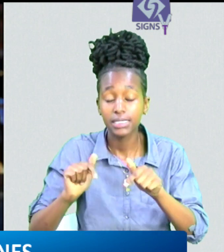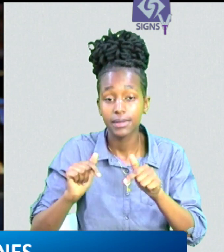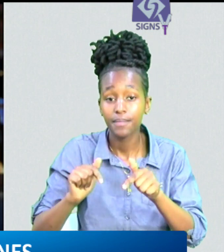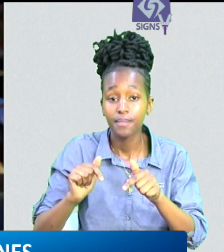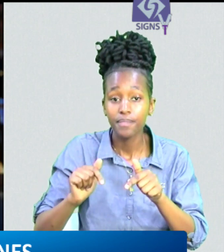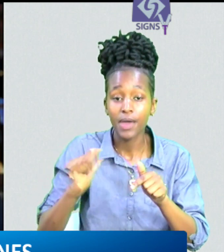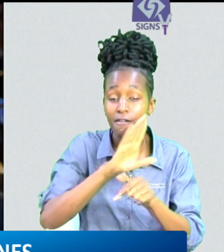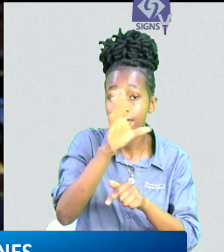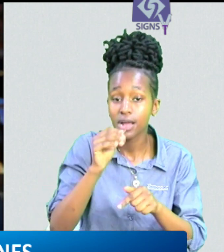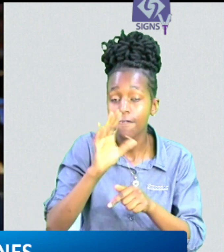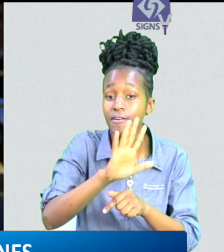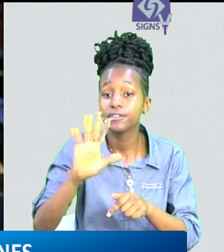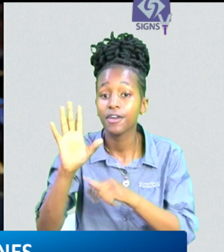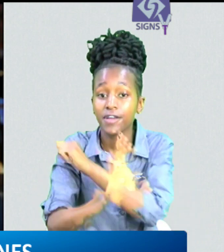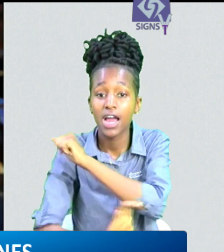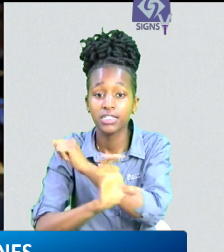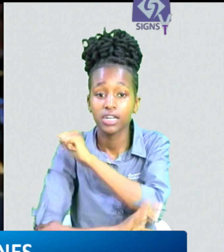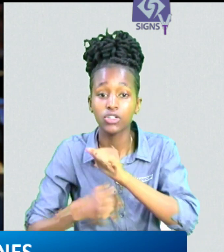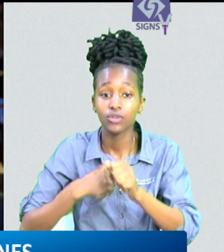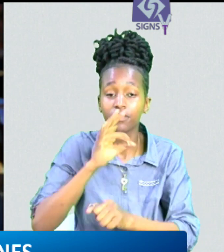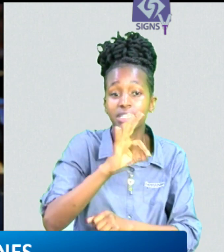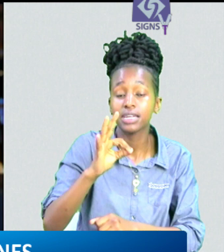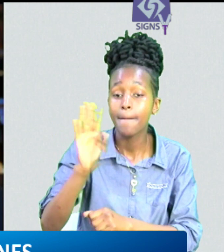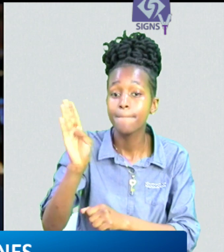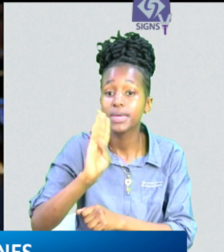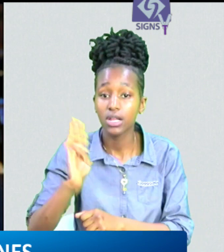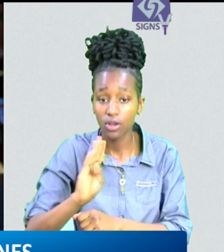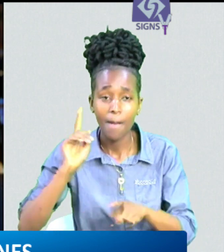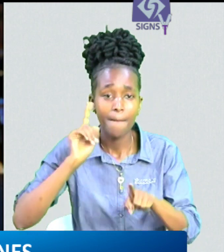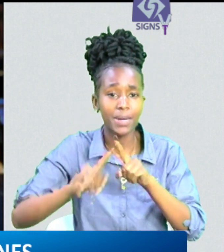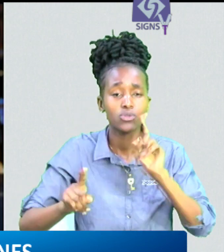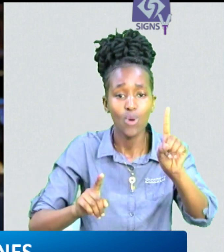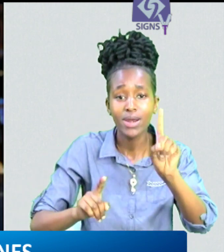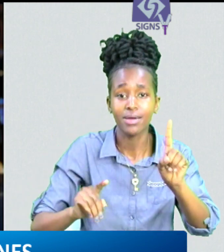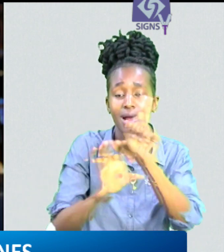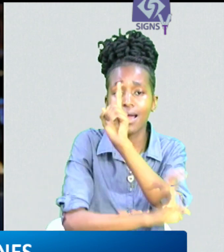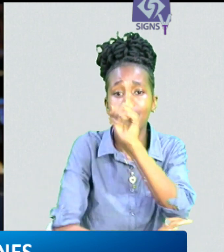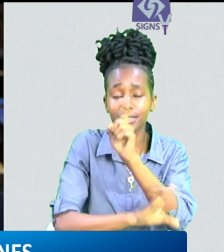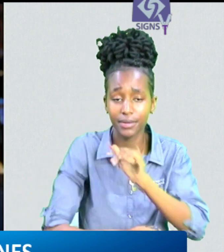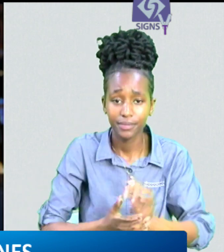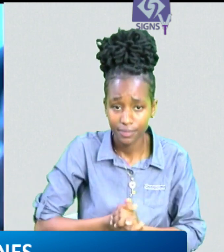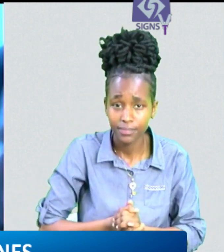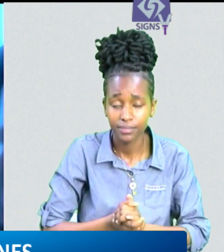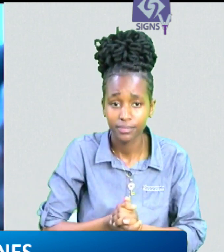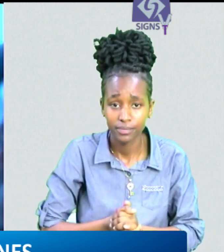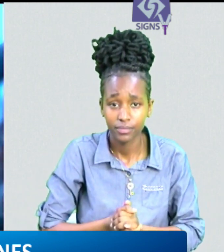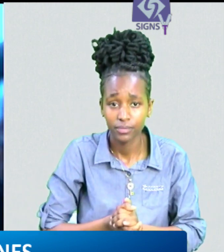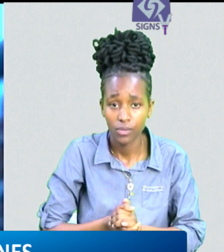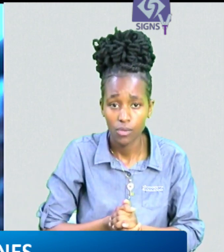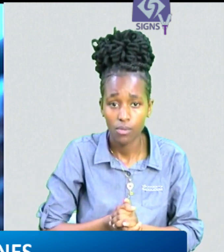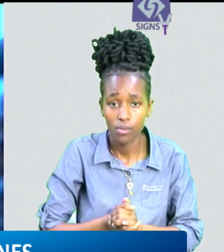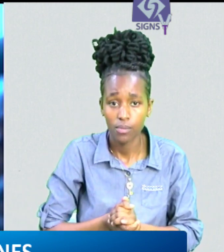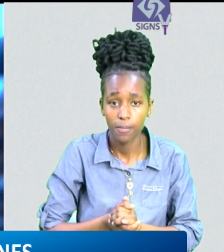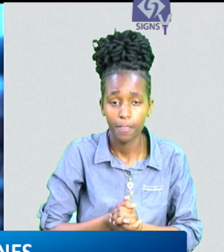structures that made a whole continent 55 countries get only 33 billion dollars